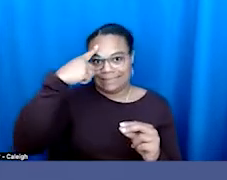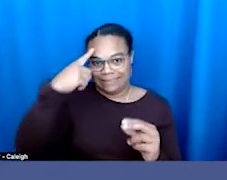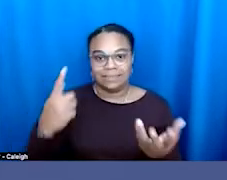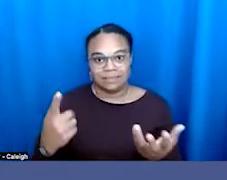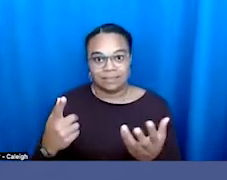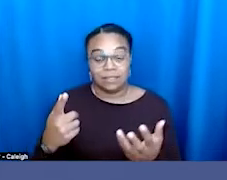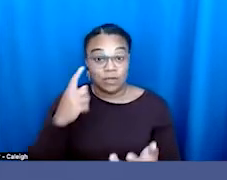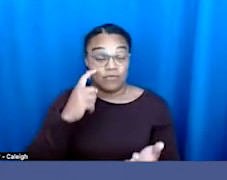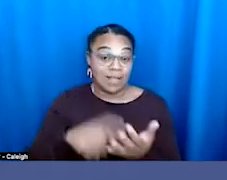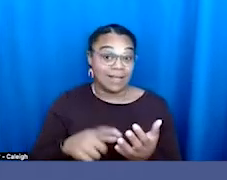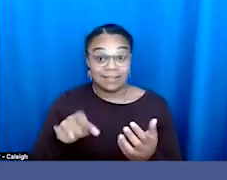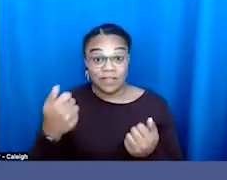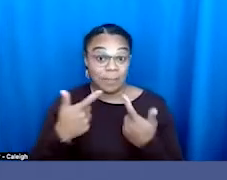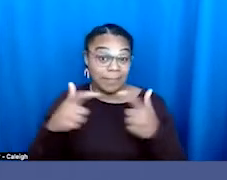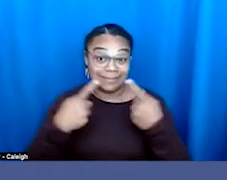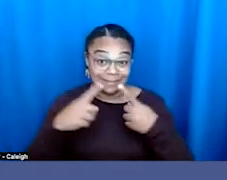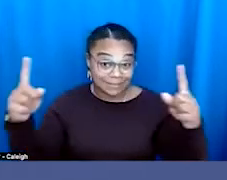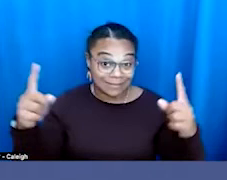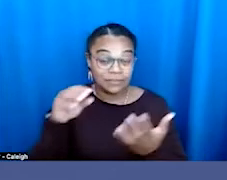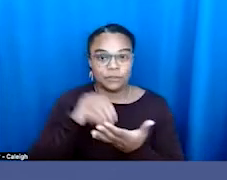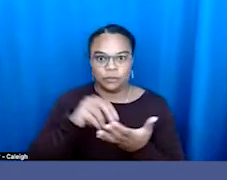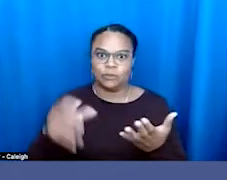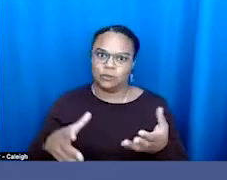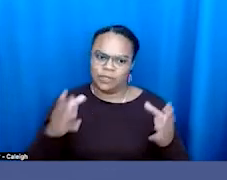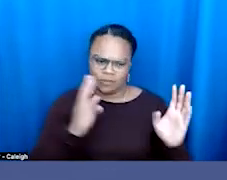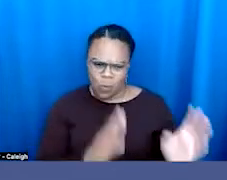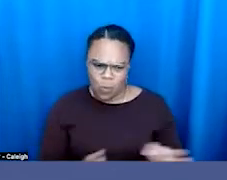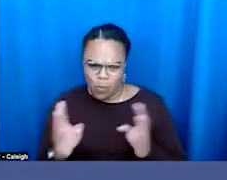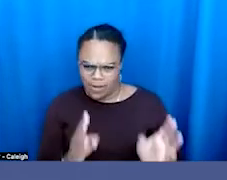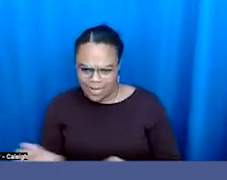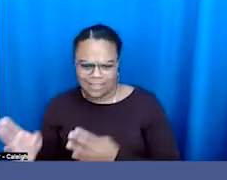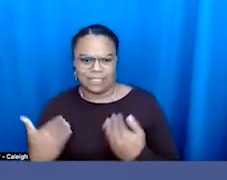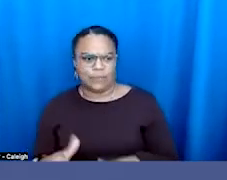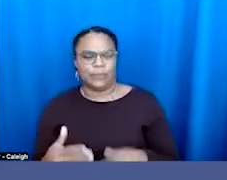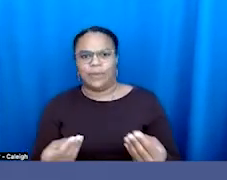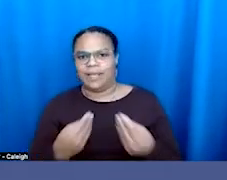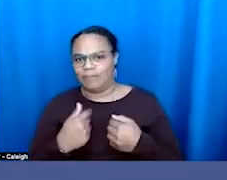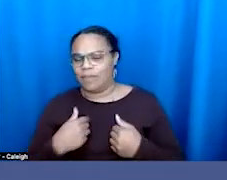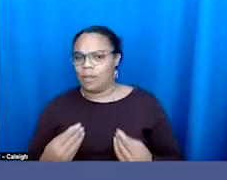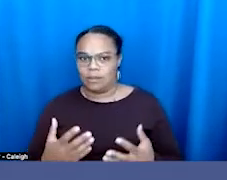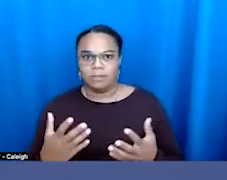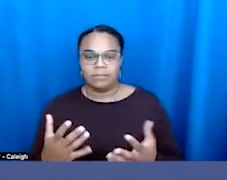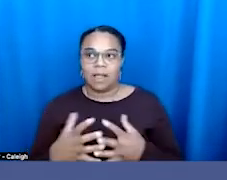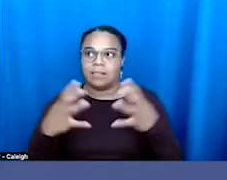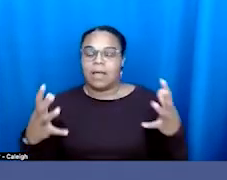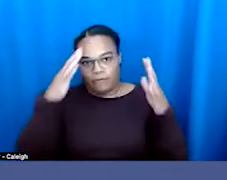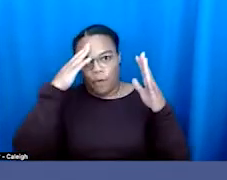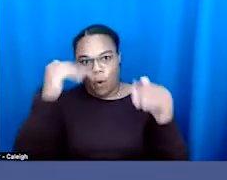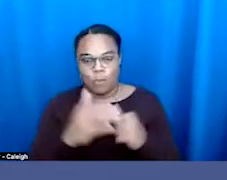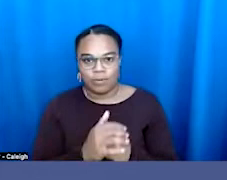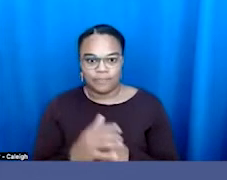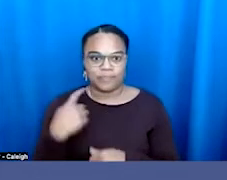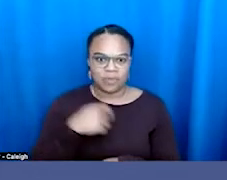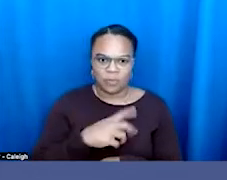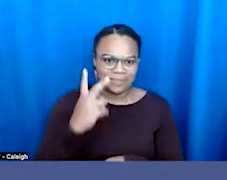ways that give me a tremendous amount of hope. And it's not an accident. As we look around, if we look at Iran and